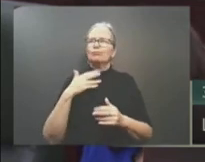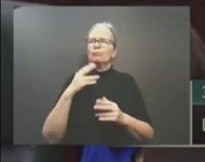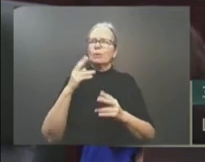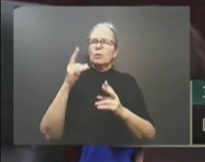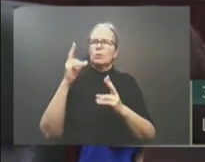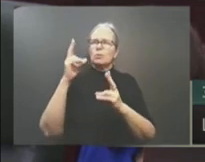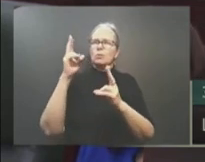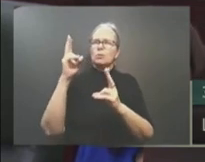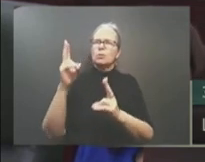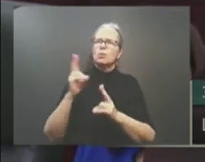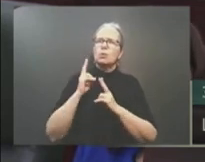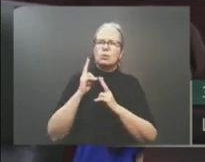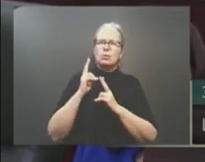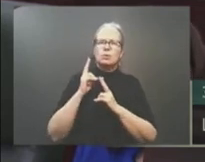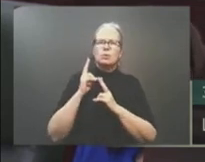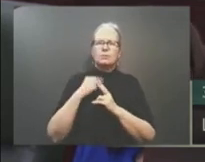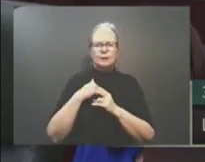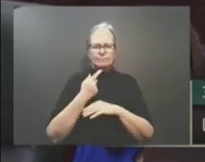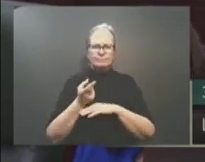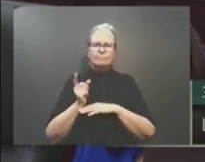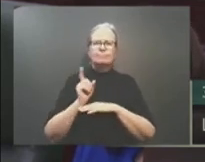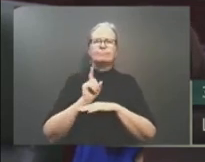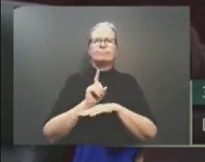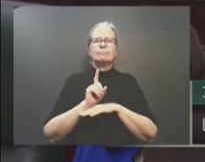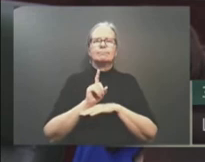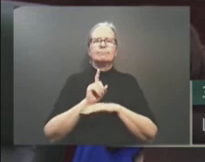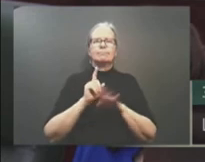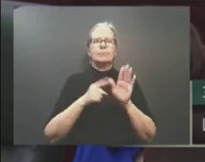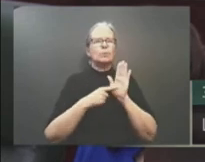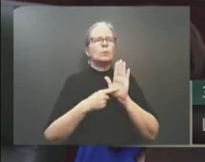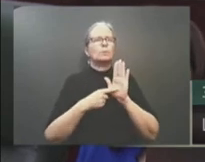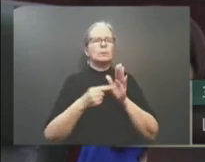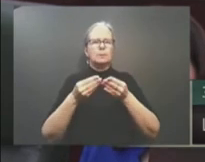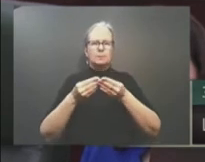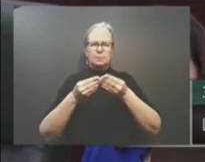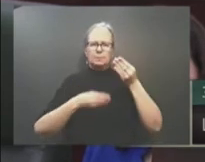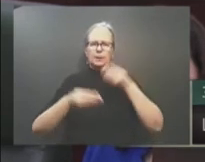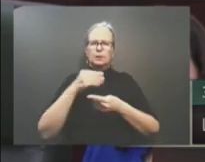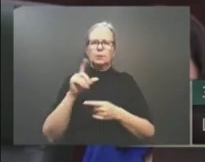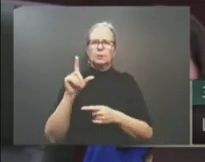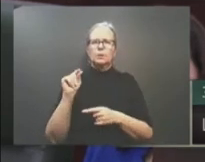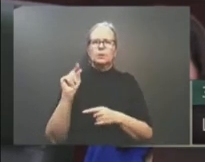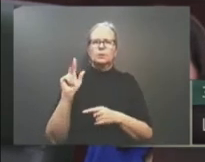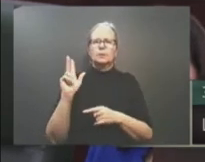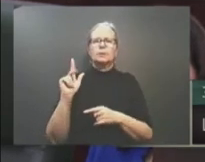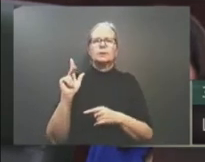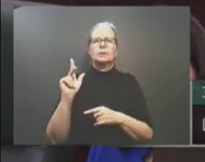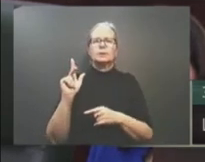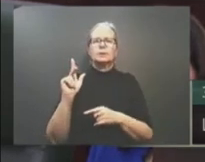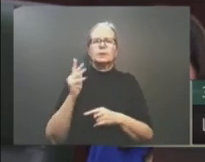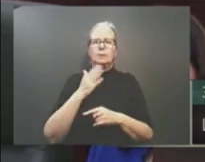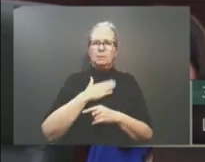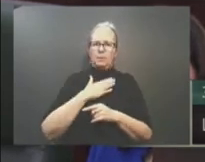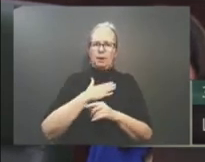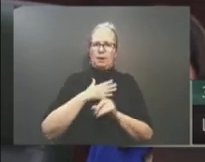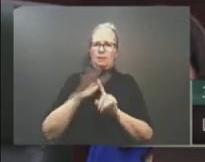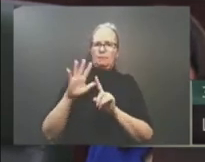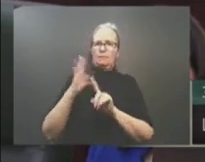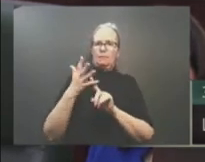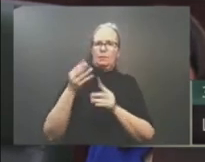2023, the fifth I presented on behalf of Albertans. In the fall of 2019,